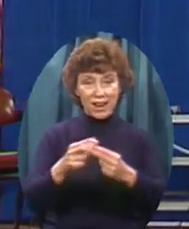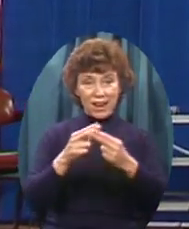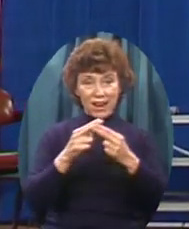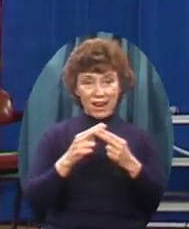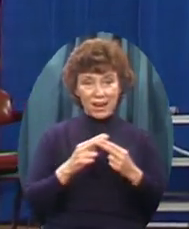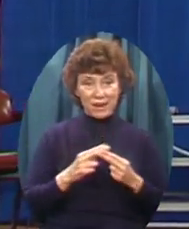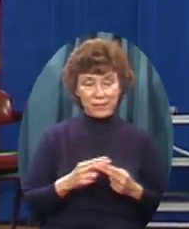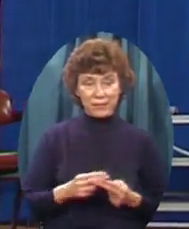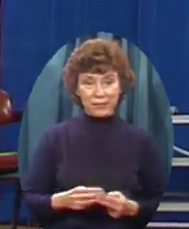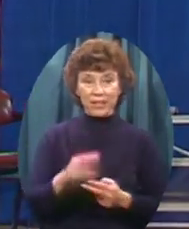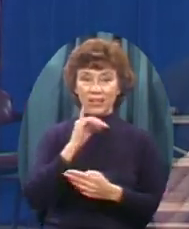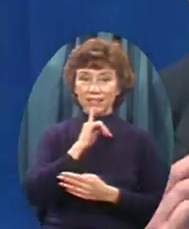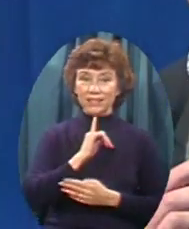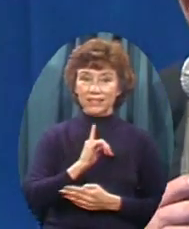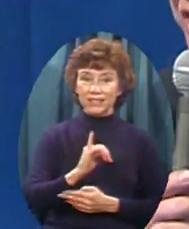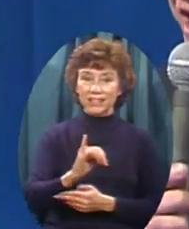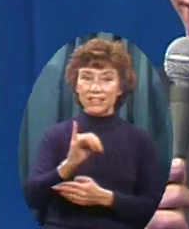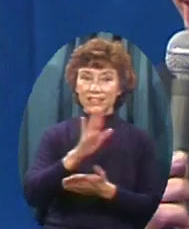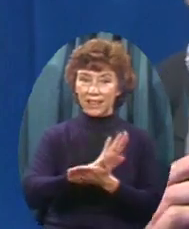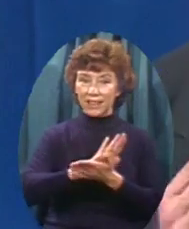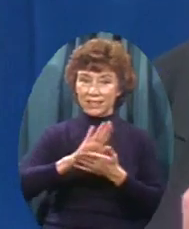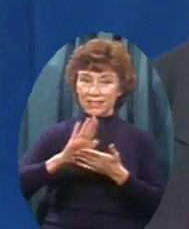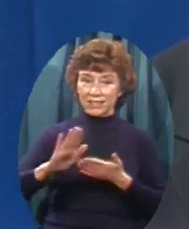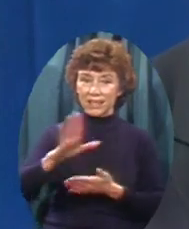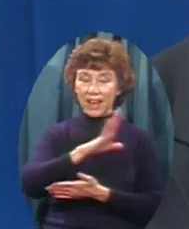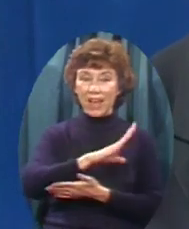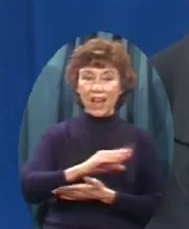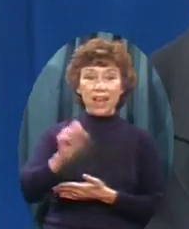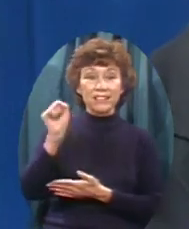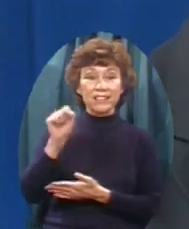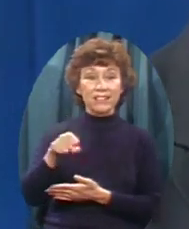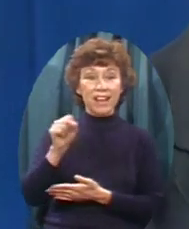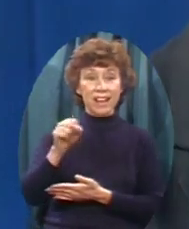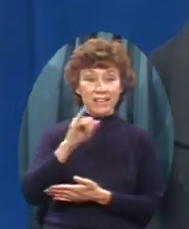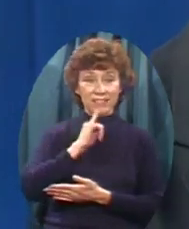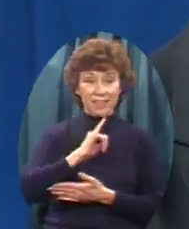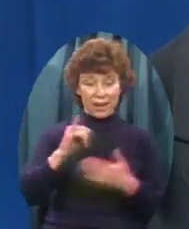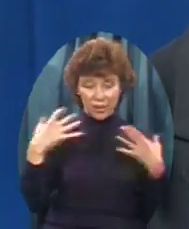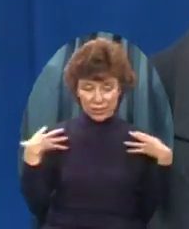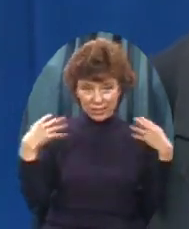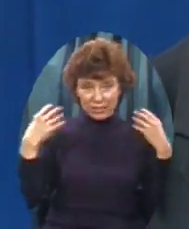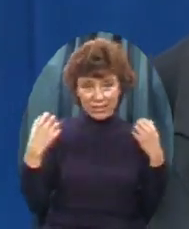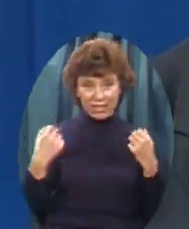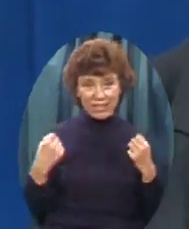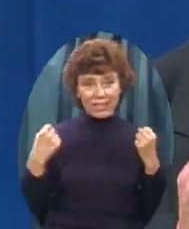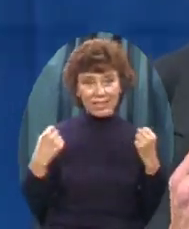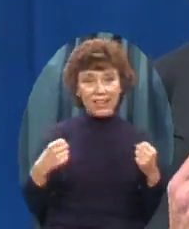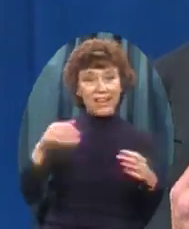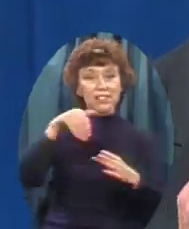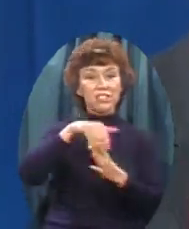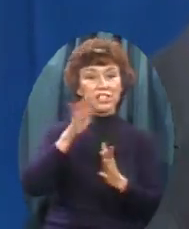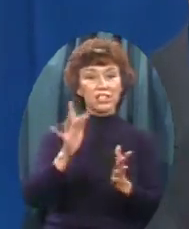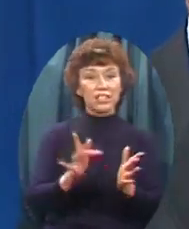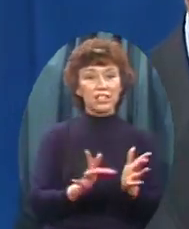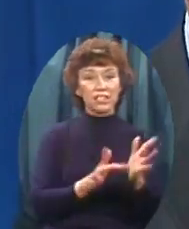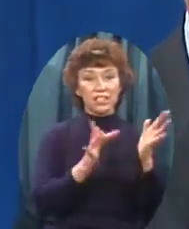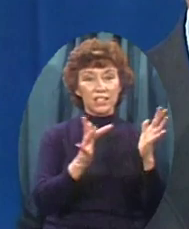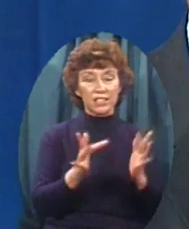name There's cleansing And yes there's healing In